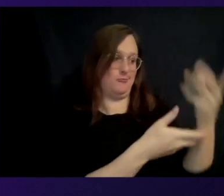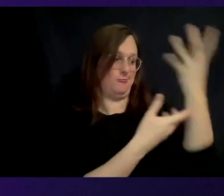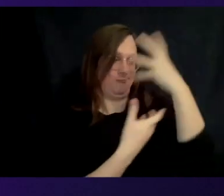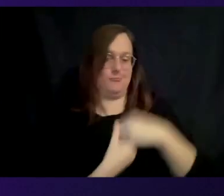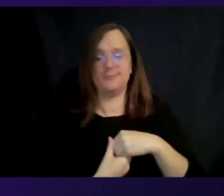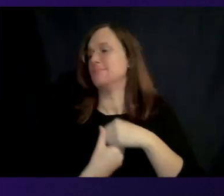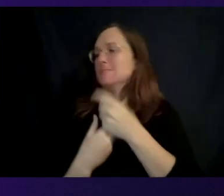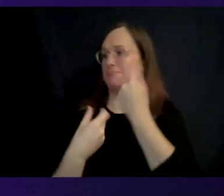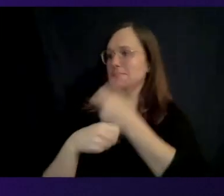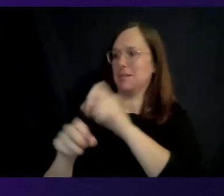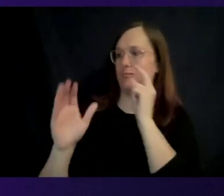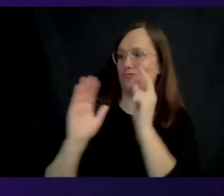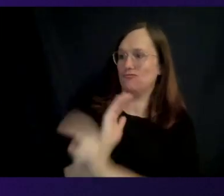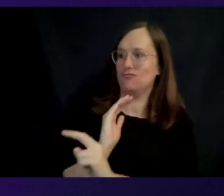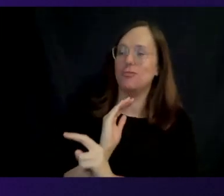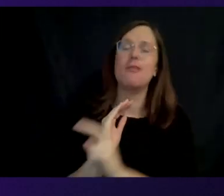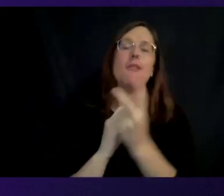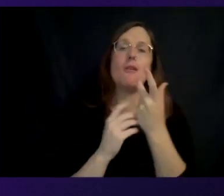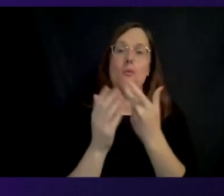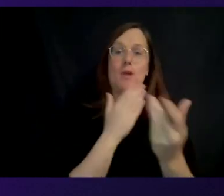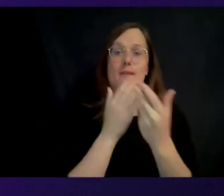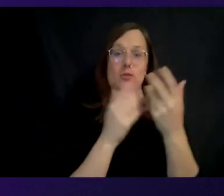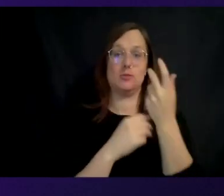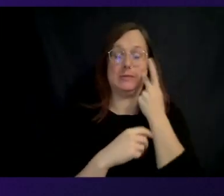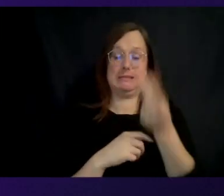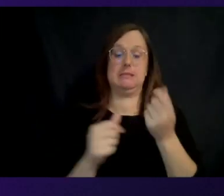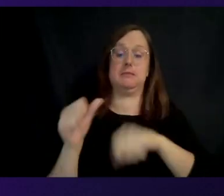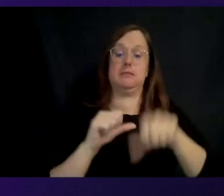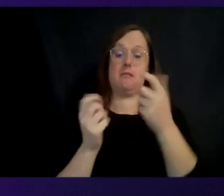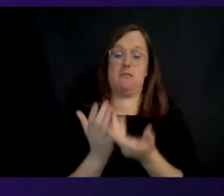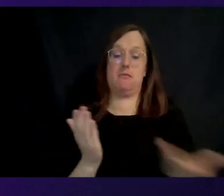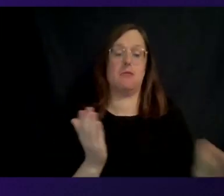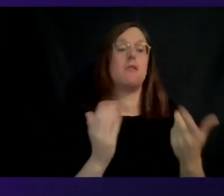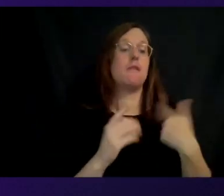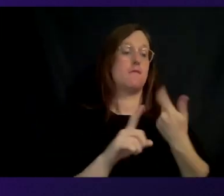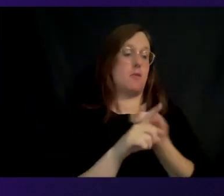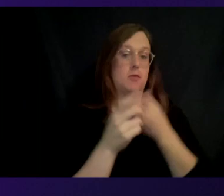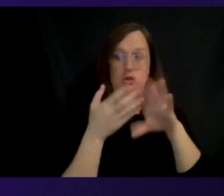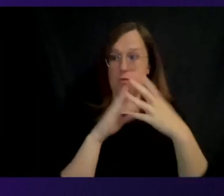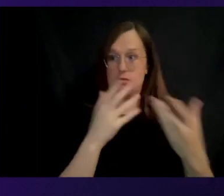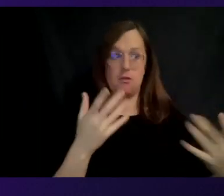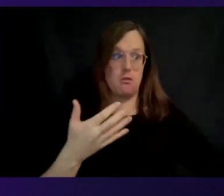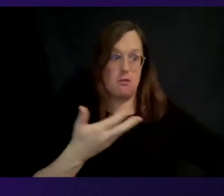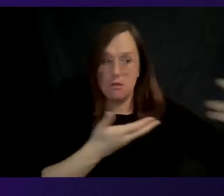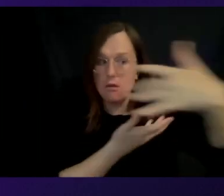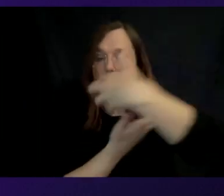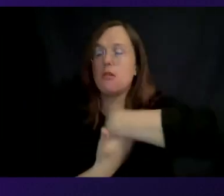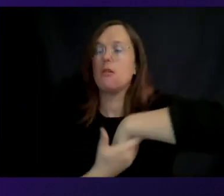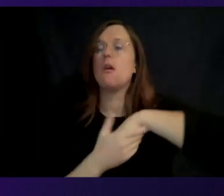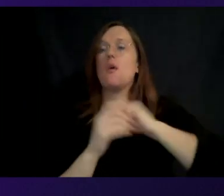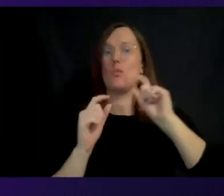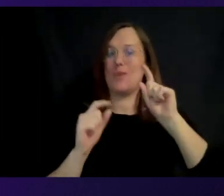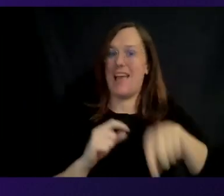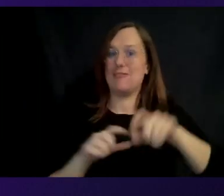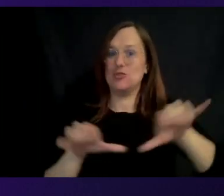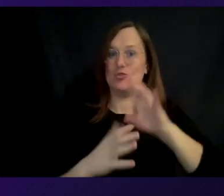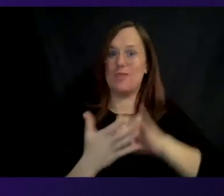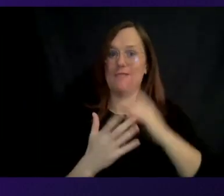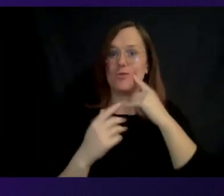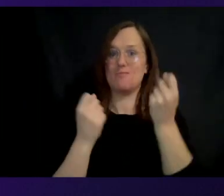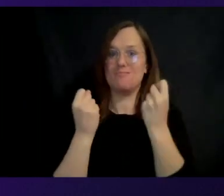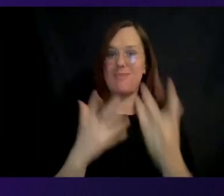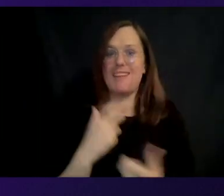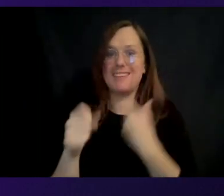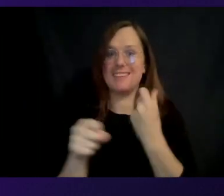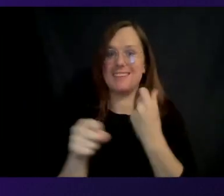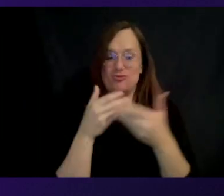take the knowledge of what we're getting from the science and the community. And we have to be able to do that multi-years down the road. But we have to